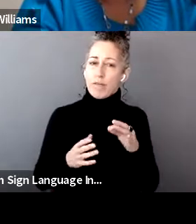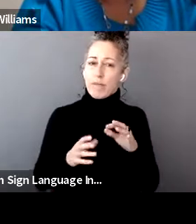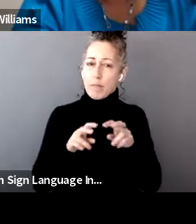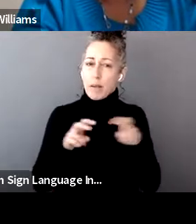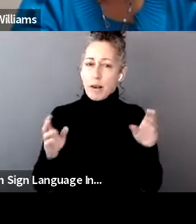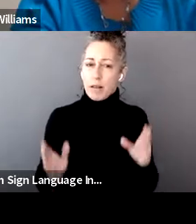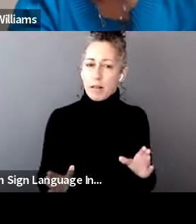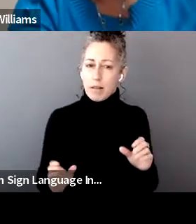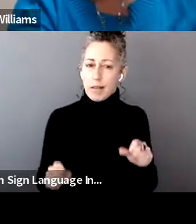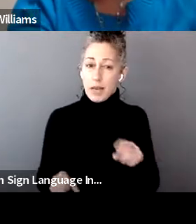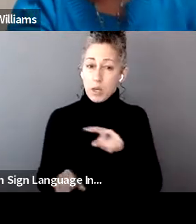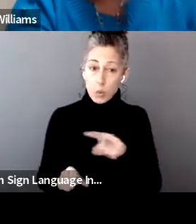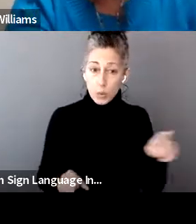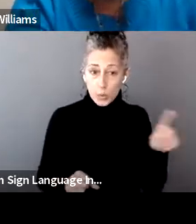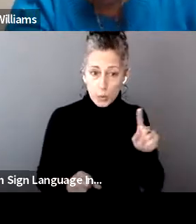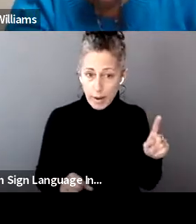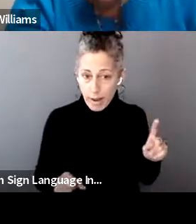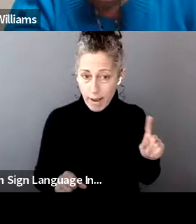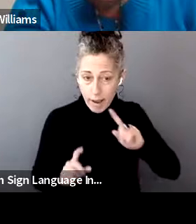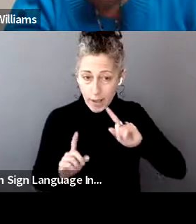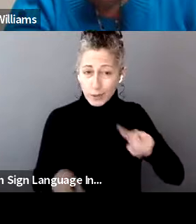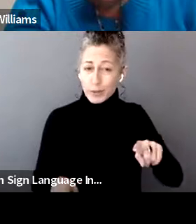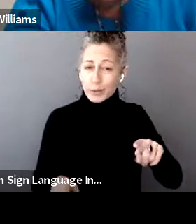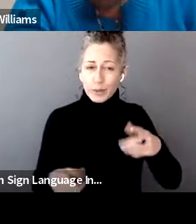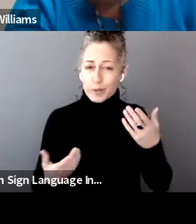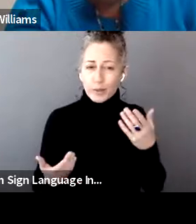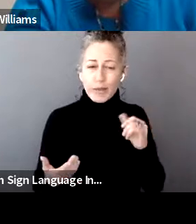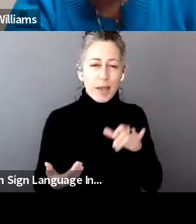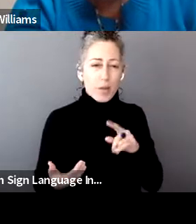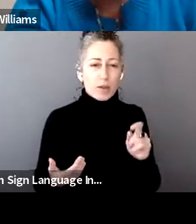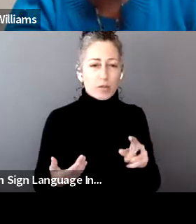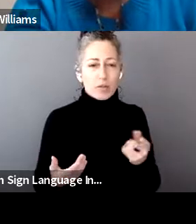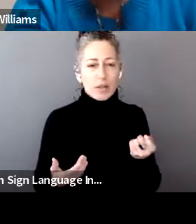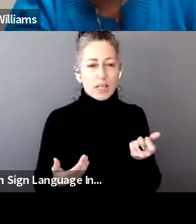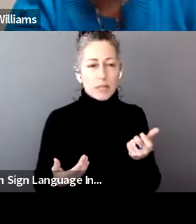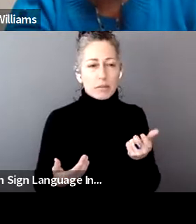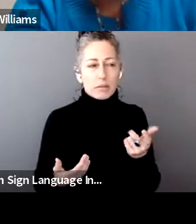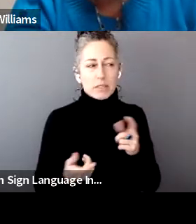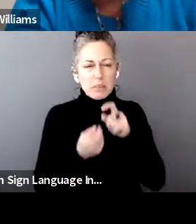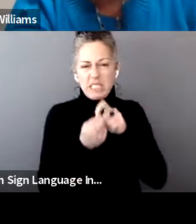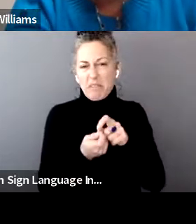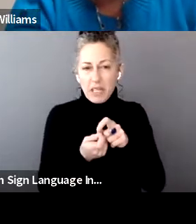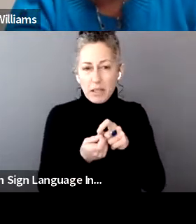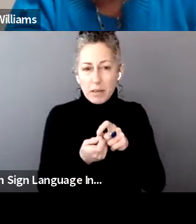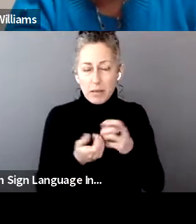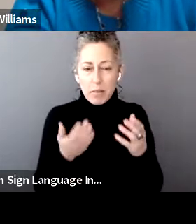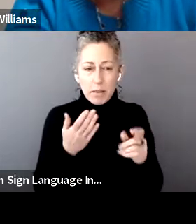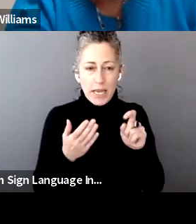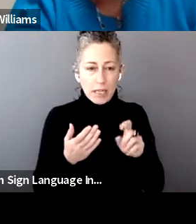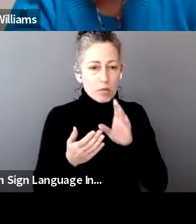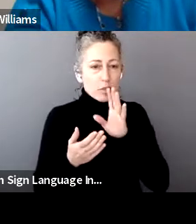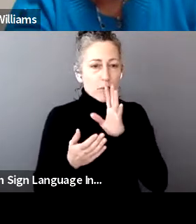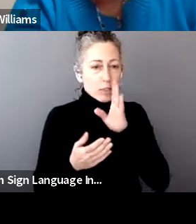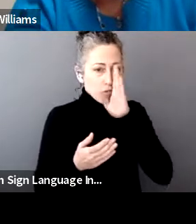just, um, it's, it's a question that I think is, it might be a little bit too specific and they may need to speak with the tax